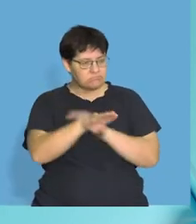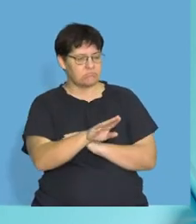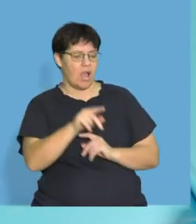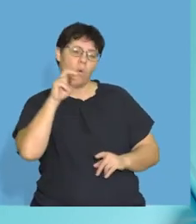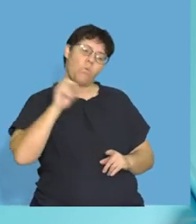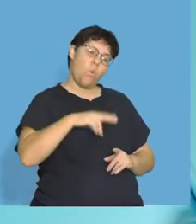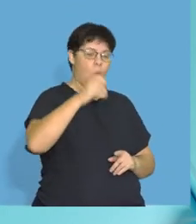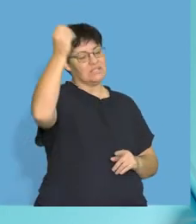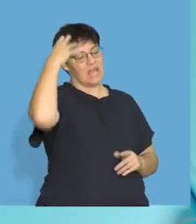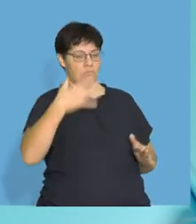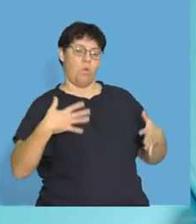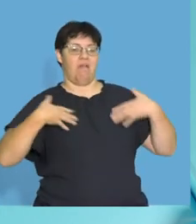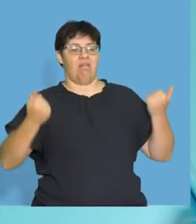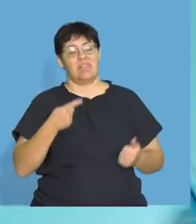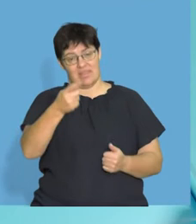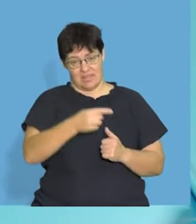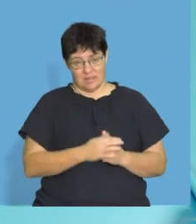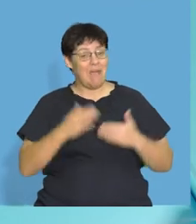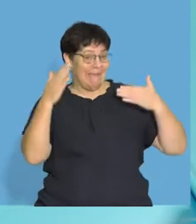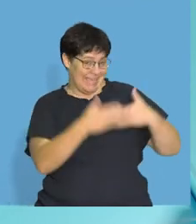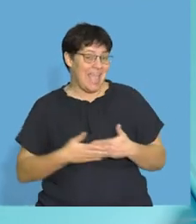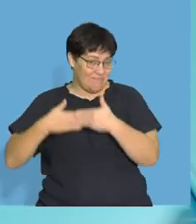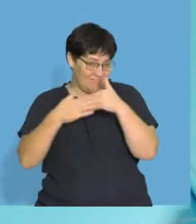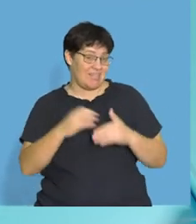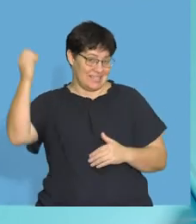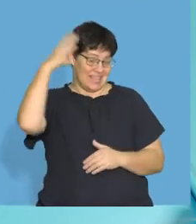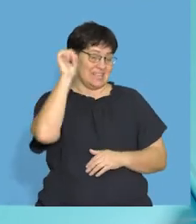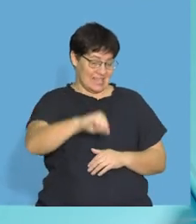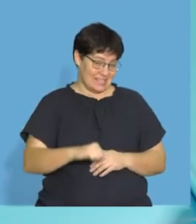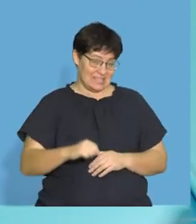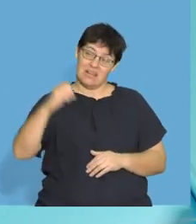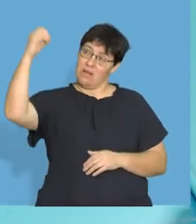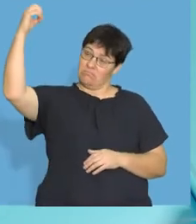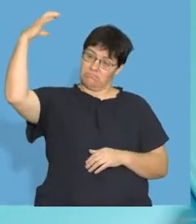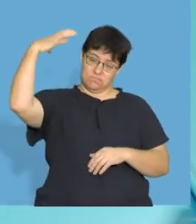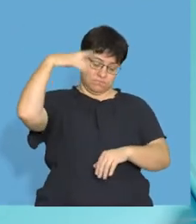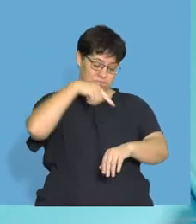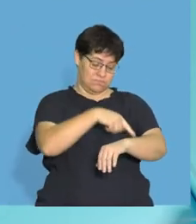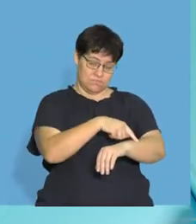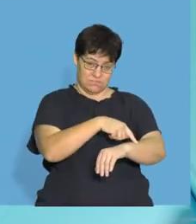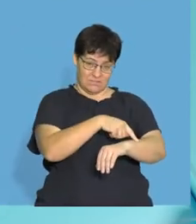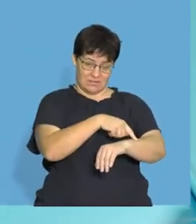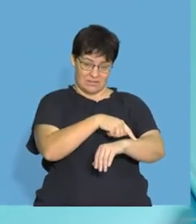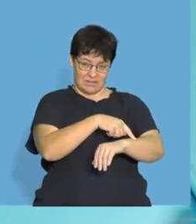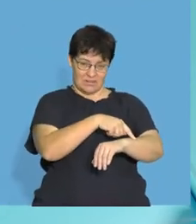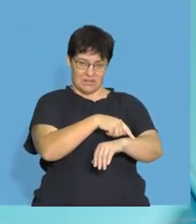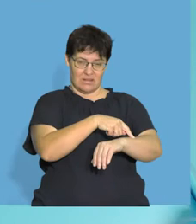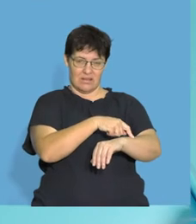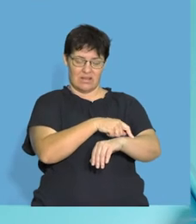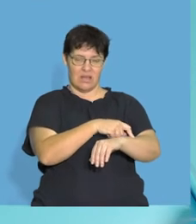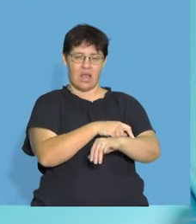going out into the sun is really healthy for us. So we've got to be careful of our skin. But what happens is when the sun hits our skin,